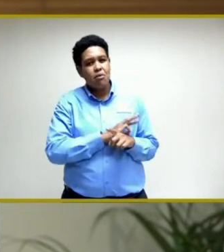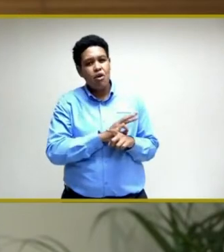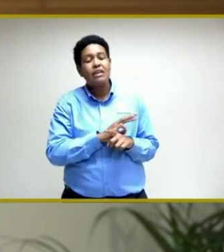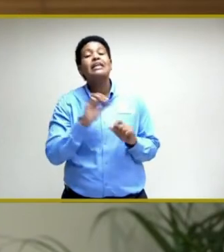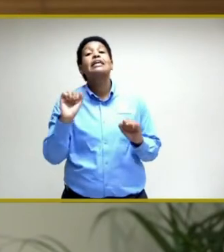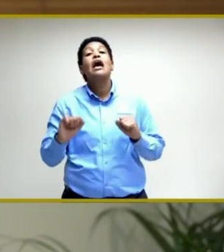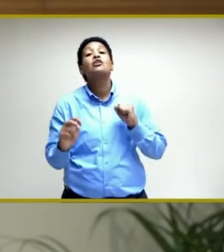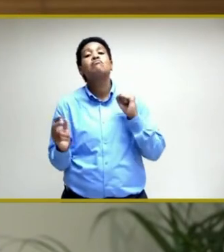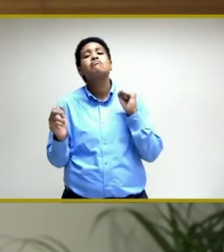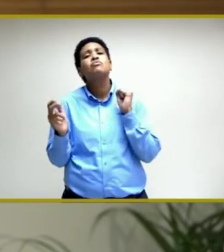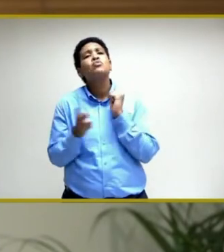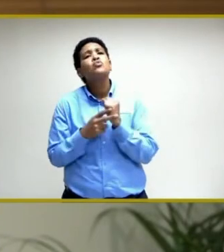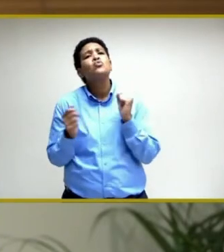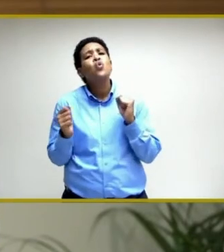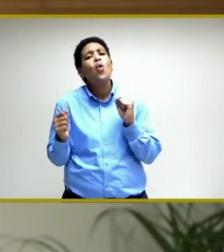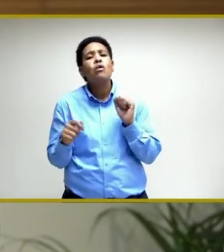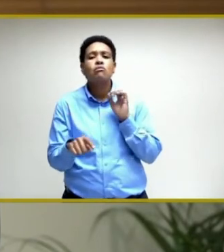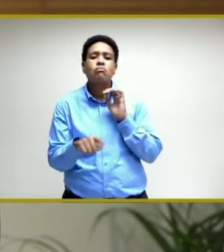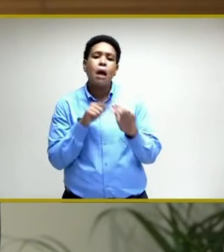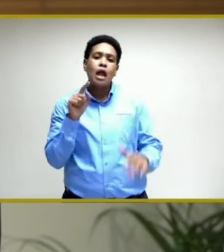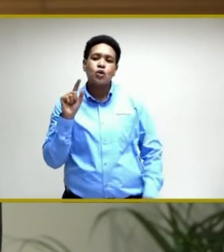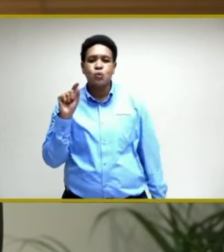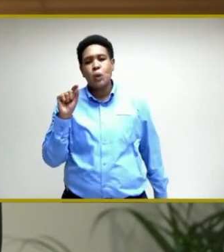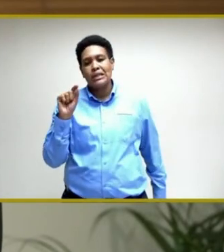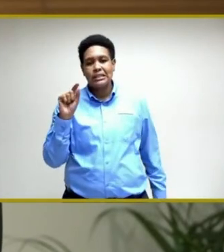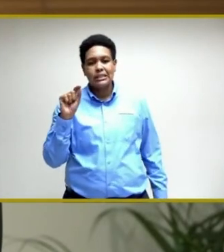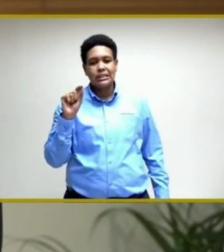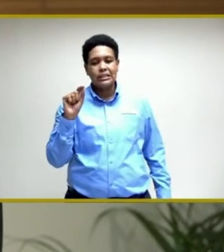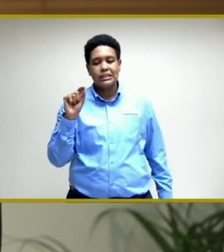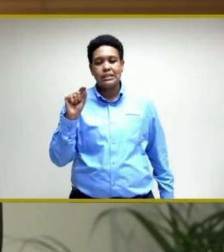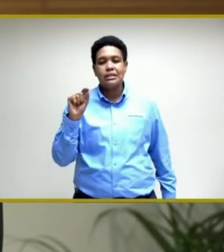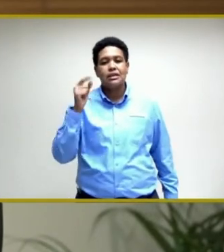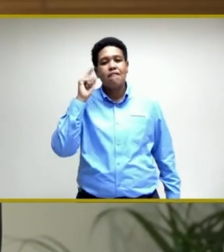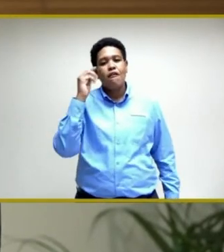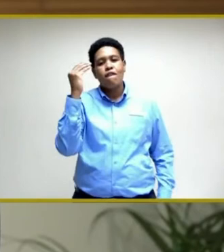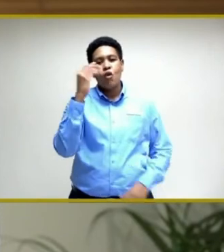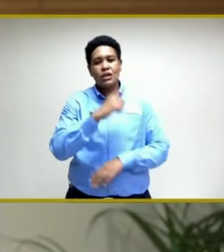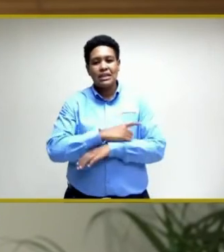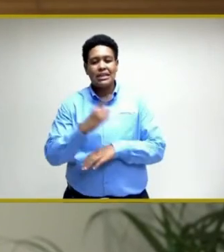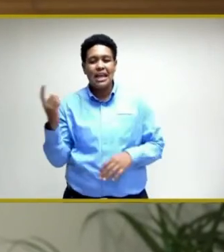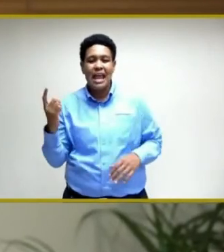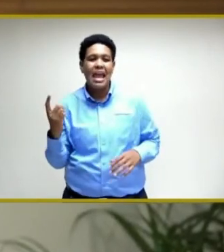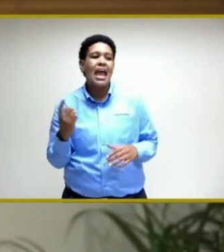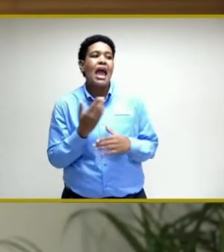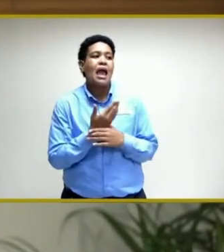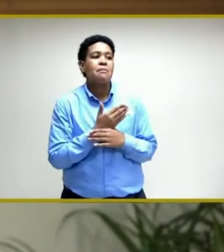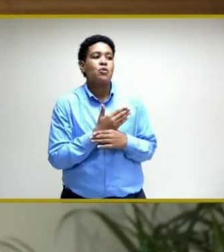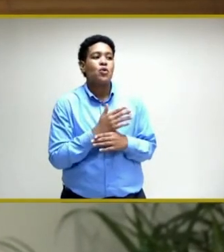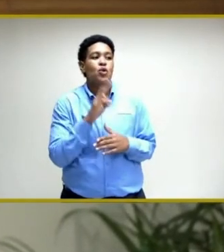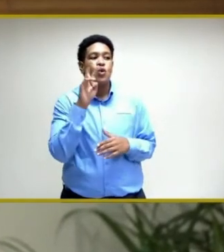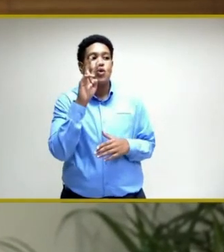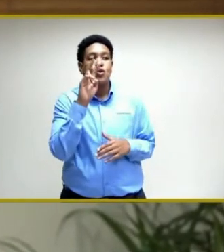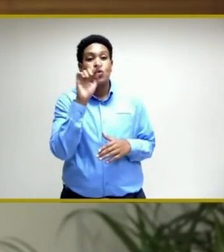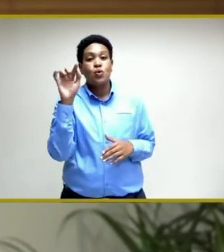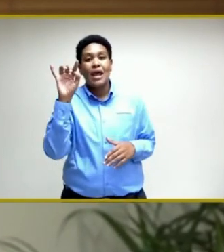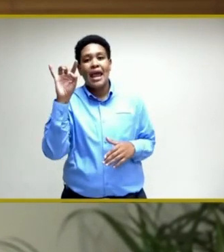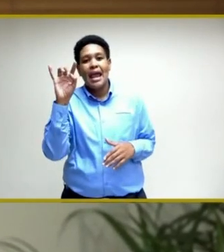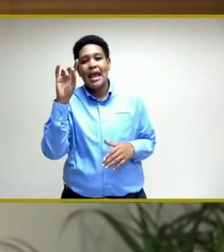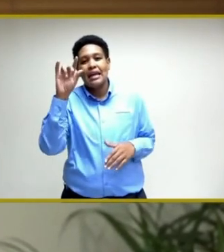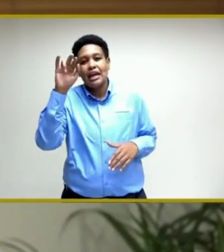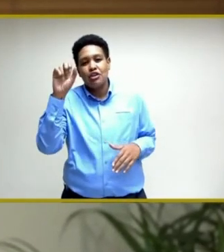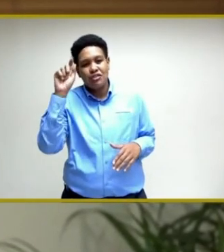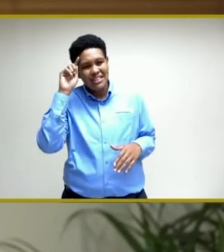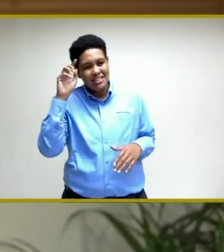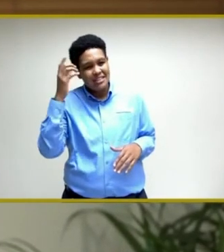It can also be stored at minus 20 degrees Celsius for 14 days and between 2 and 8 degrees Celsius for